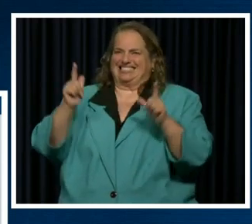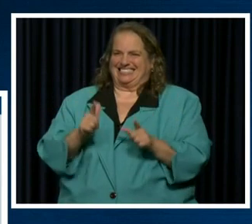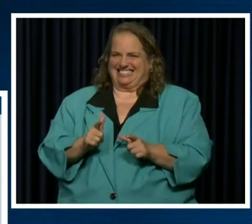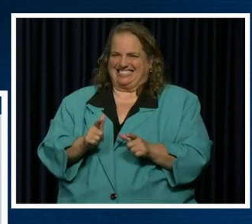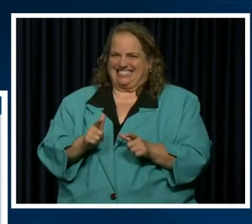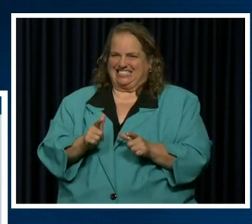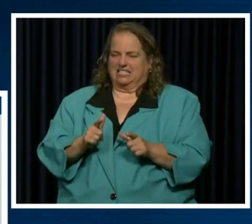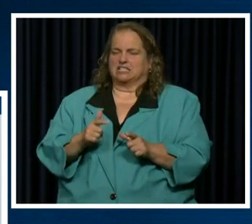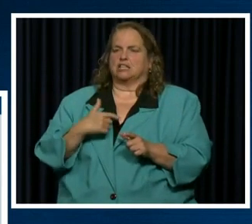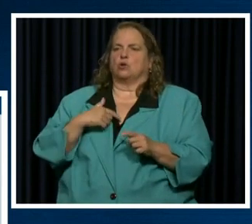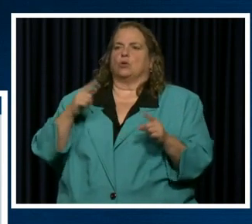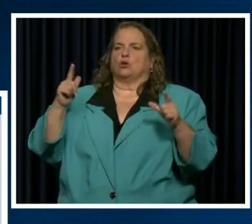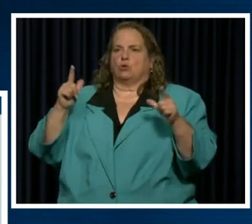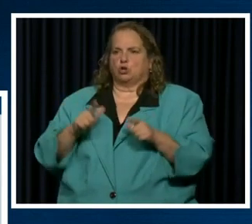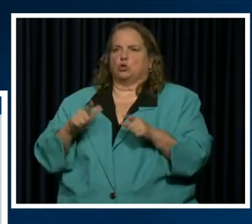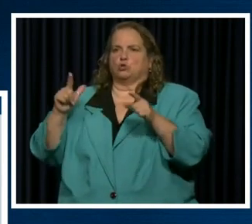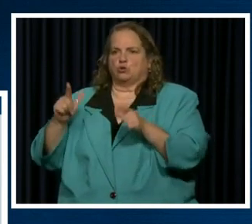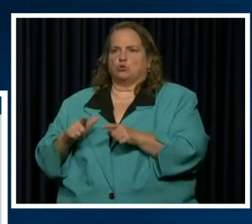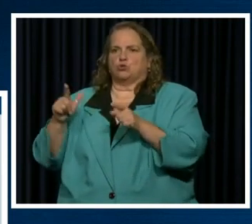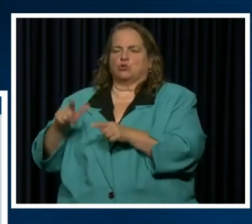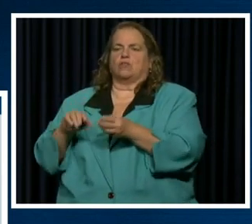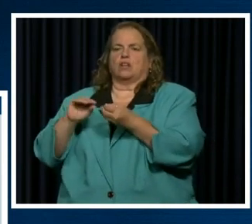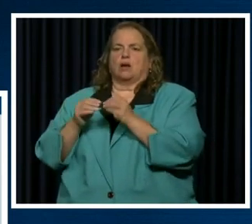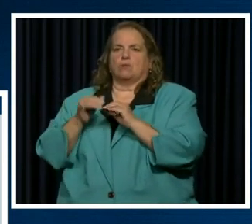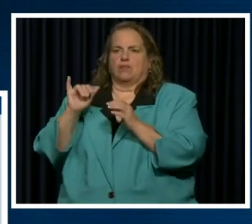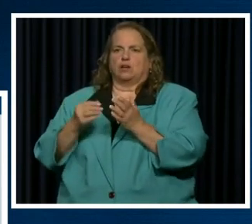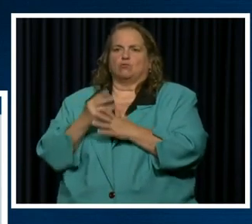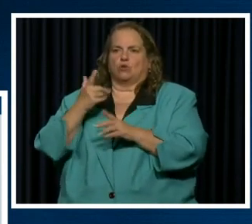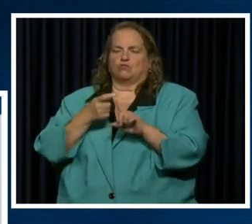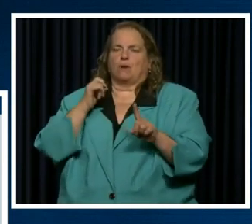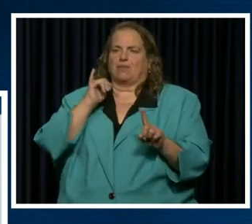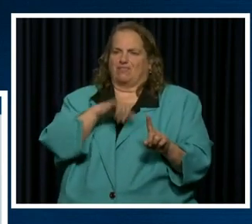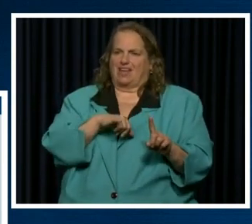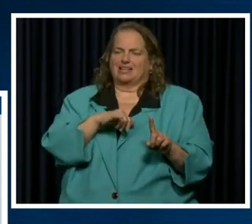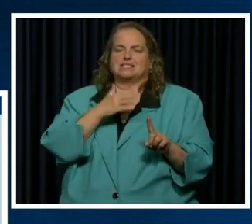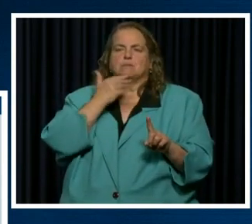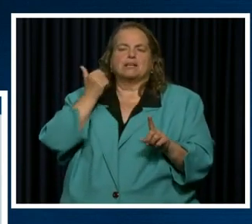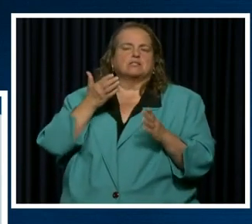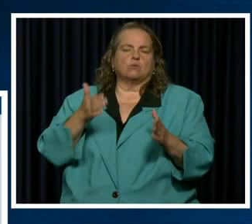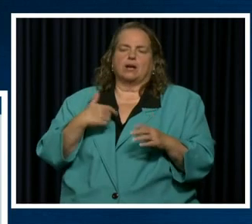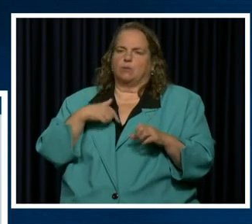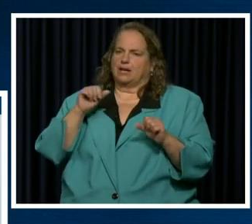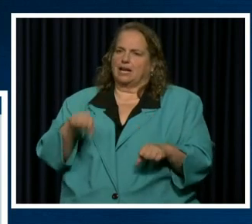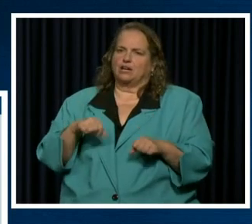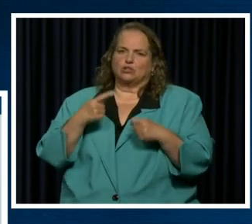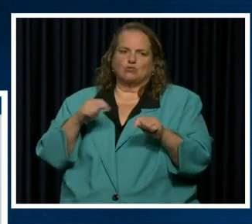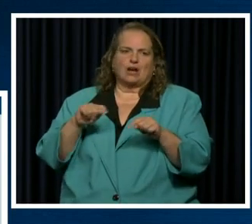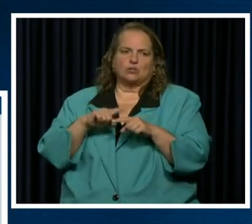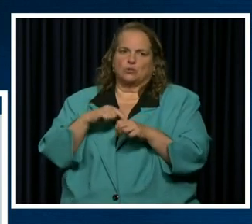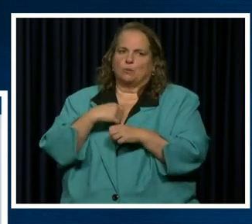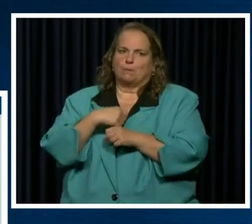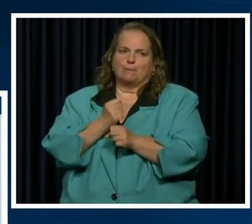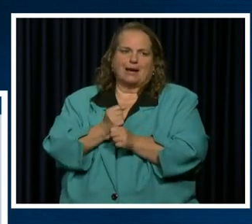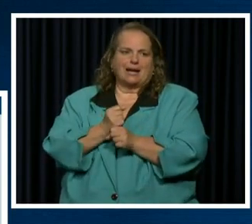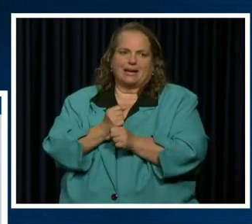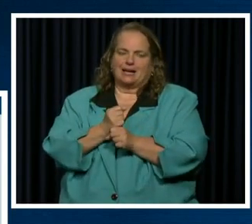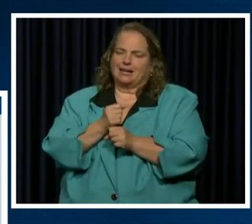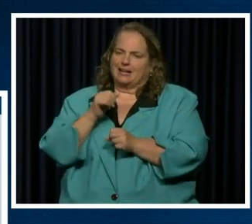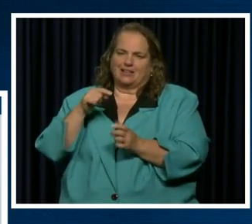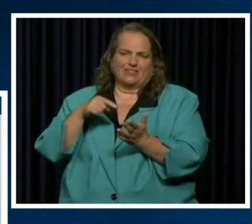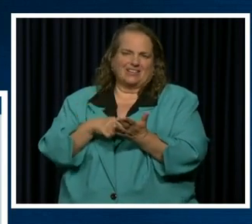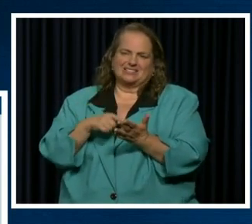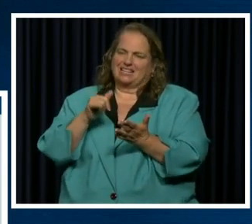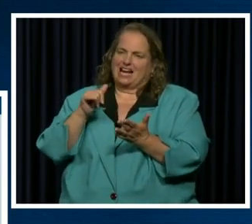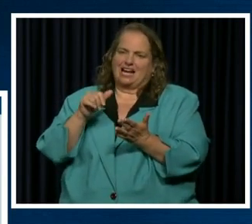So we reduce every number that grows from it. It's it's the best way we can to try to make, um, this